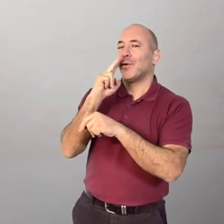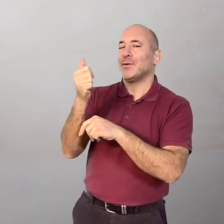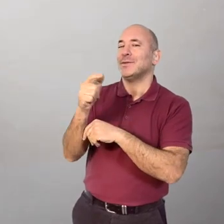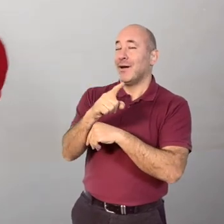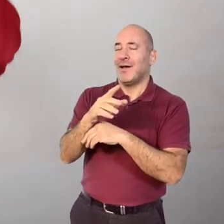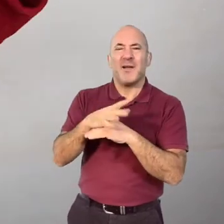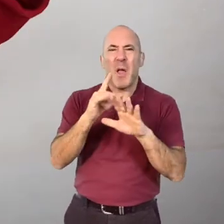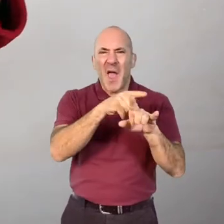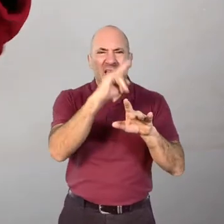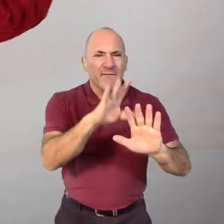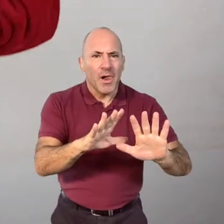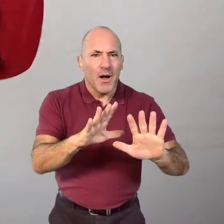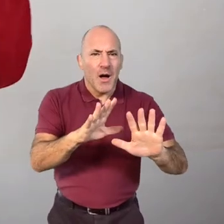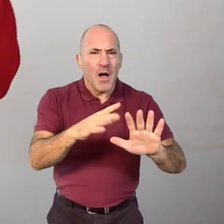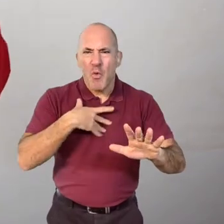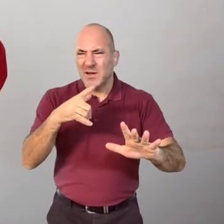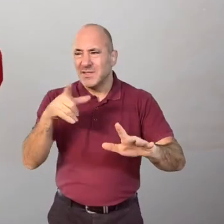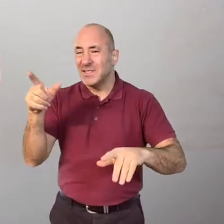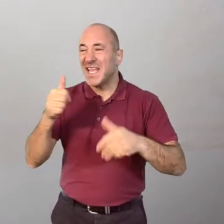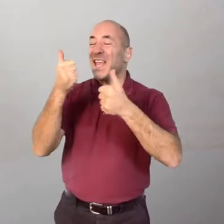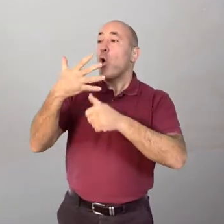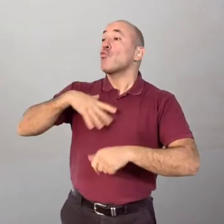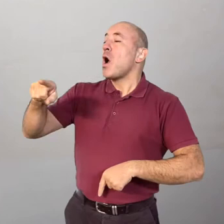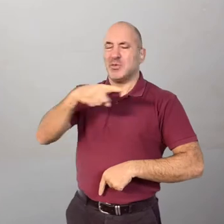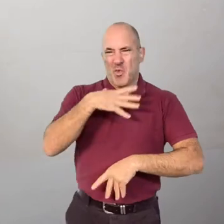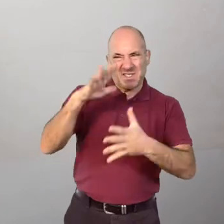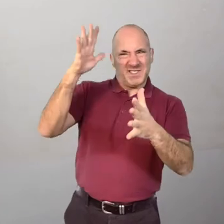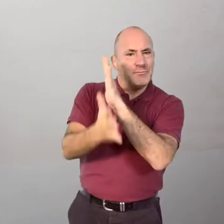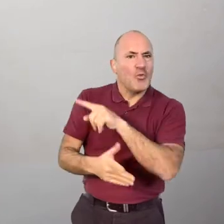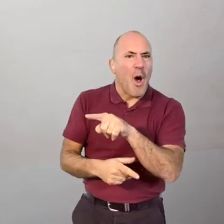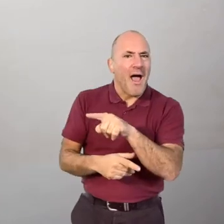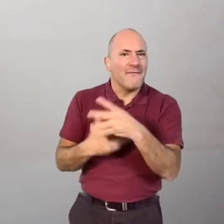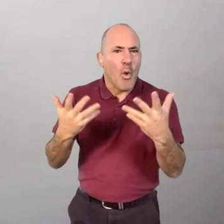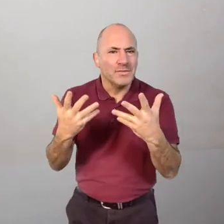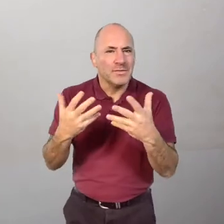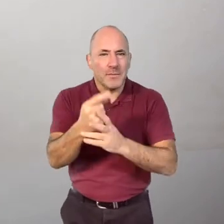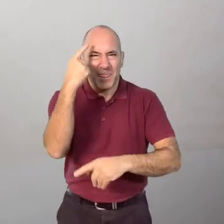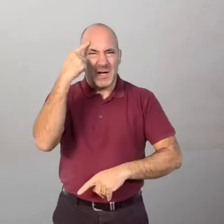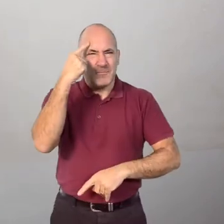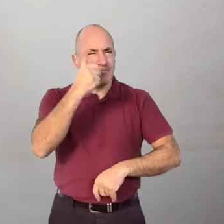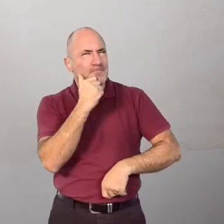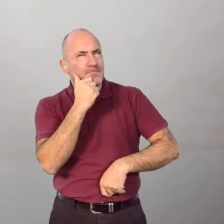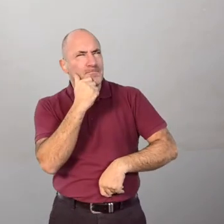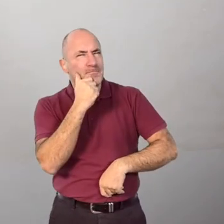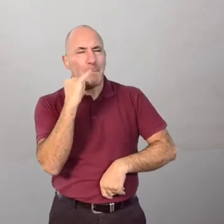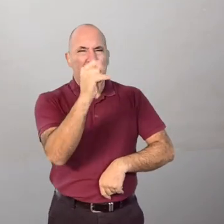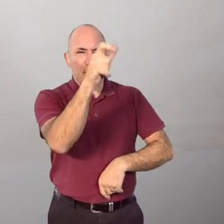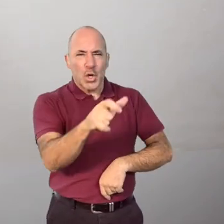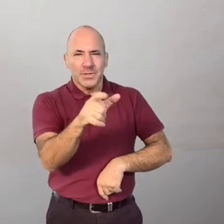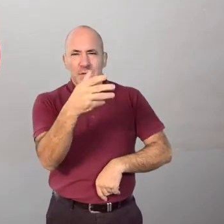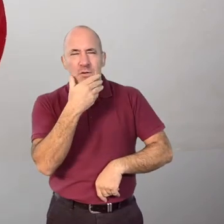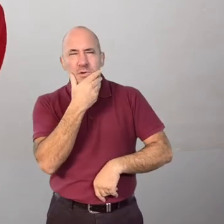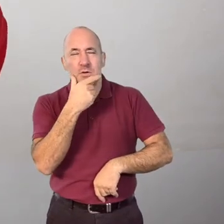But they are evil and they always want to destroy whatever the hero wants. Okay, so